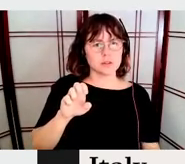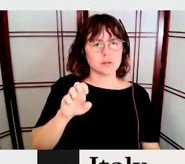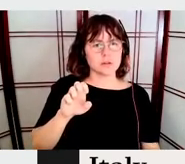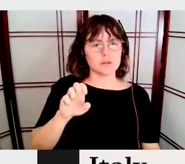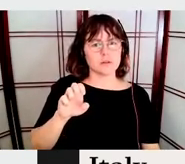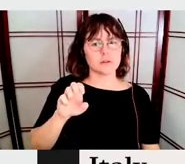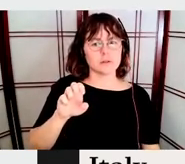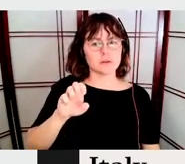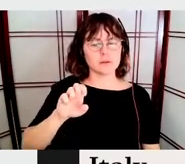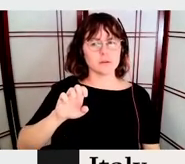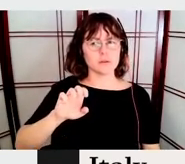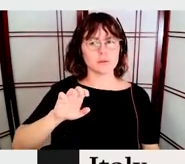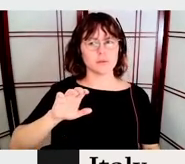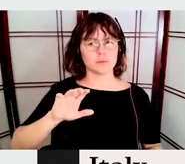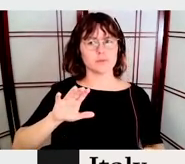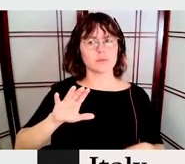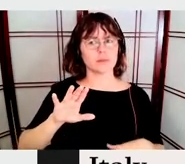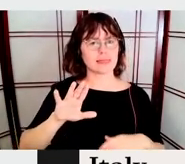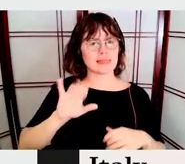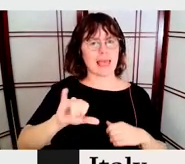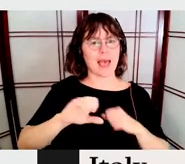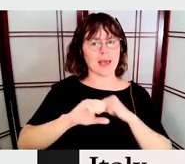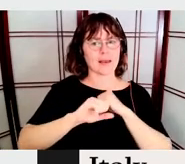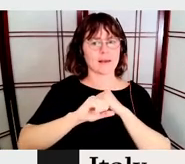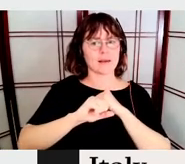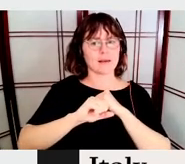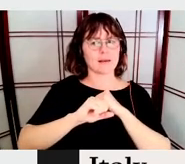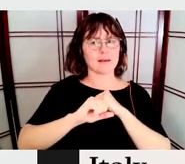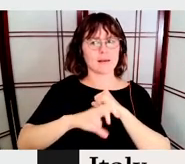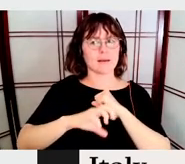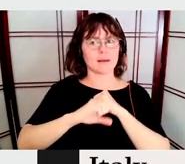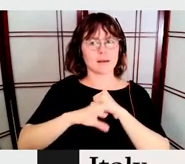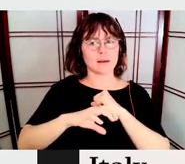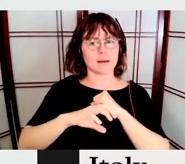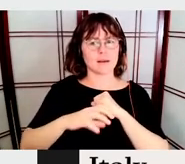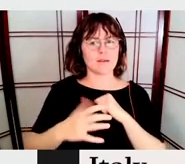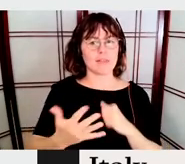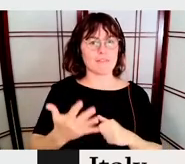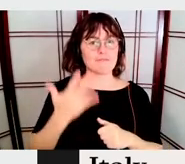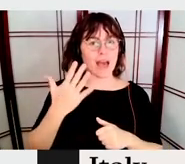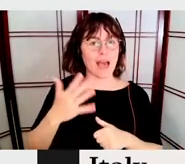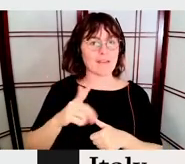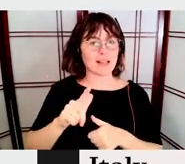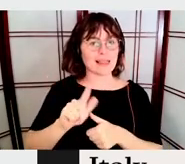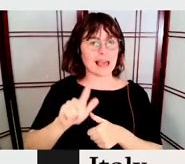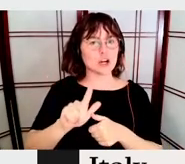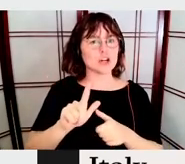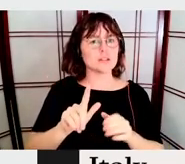is centered. And each, each of the five letters, um, relates to, to the next one.